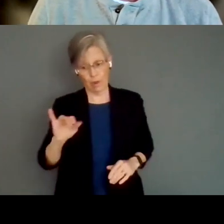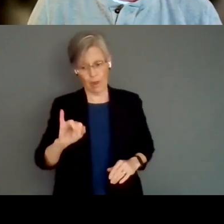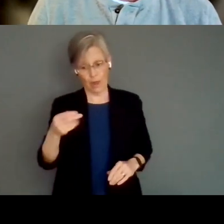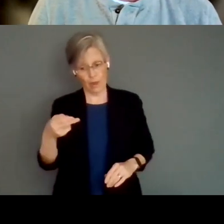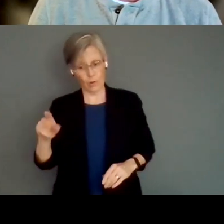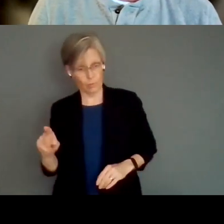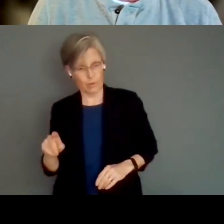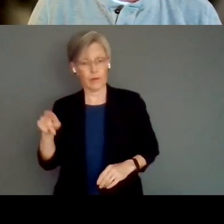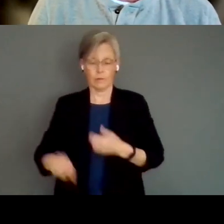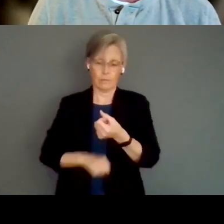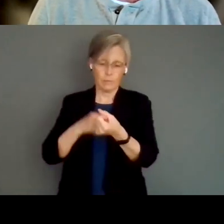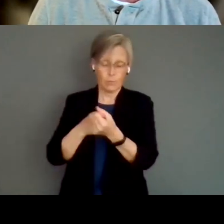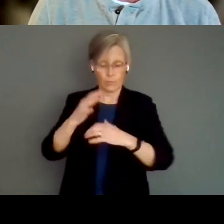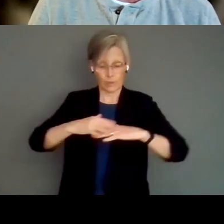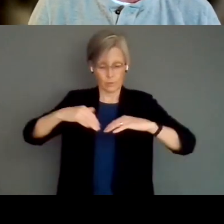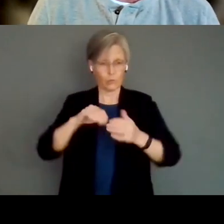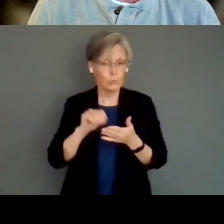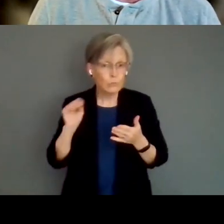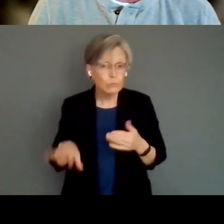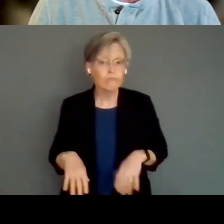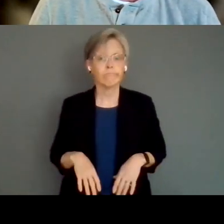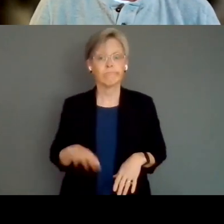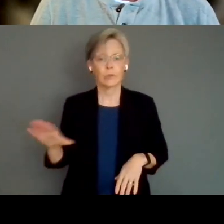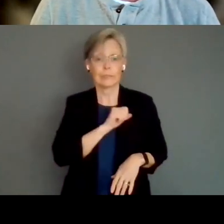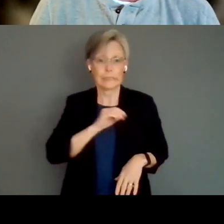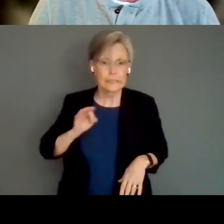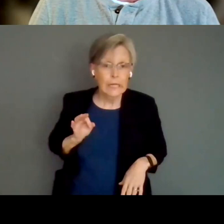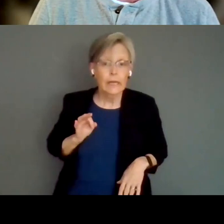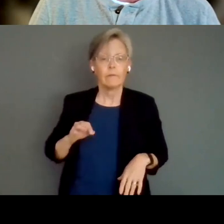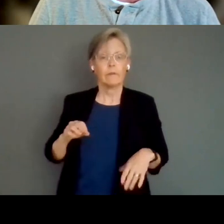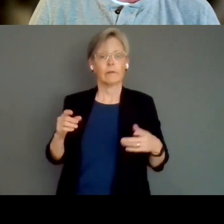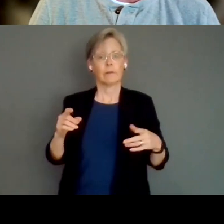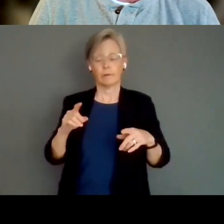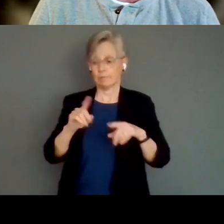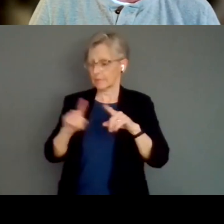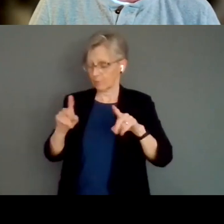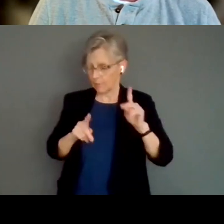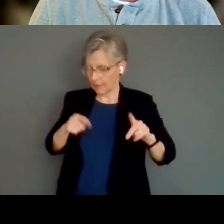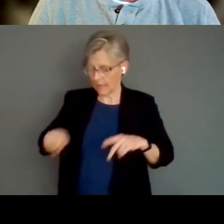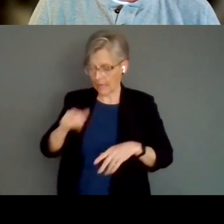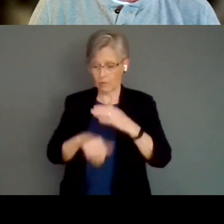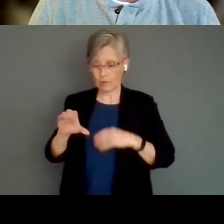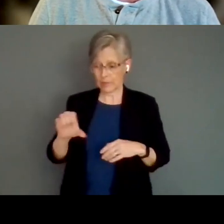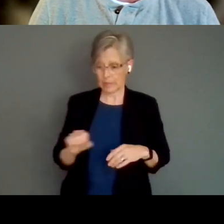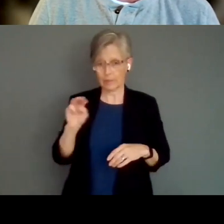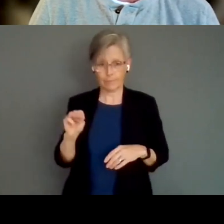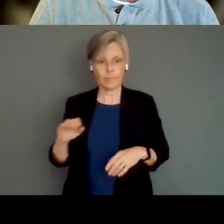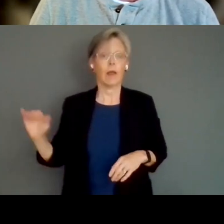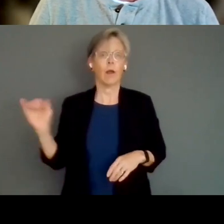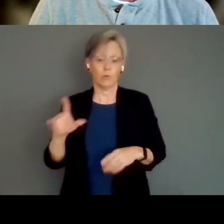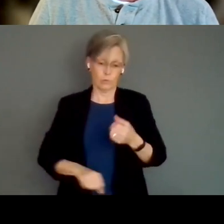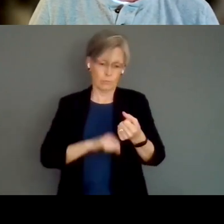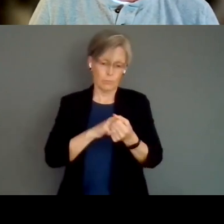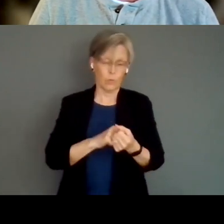Holly supports Indigenous students, staff, and faculty within the CSM. She also supports Indigenous